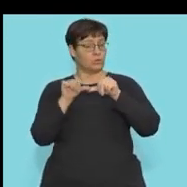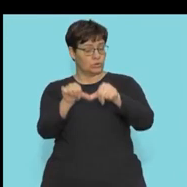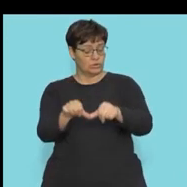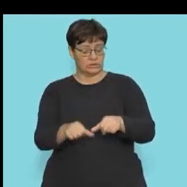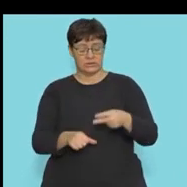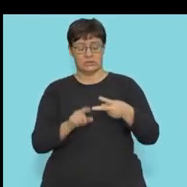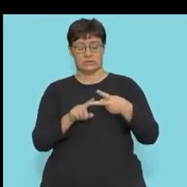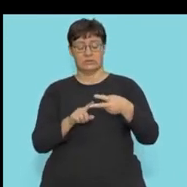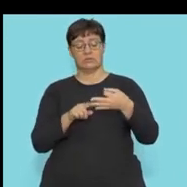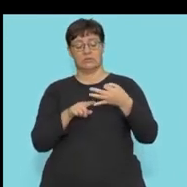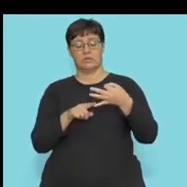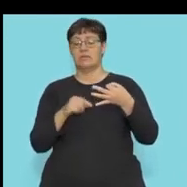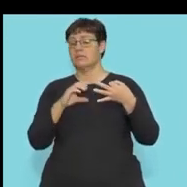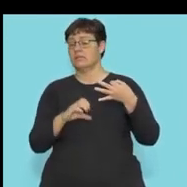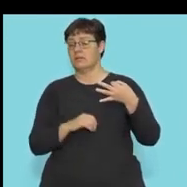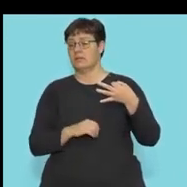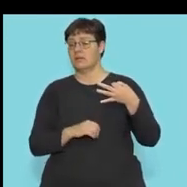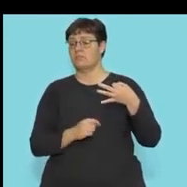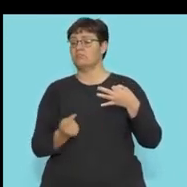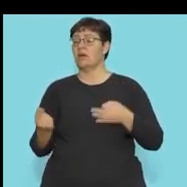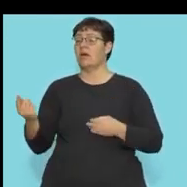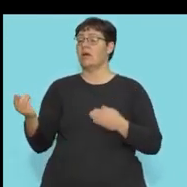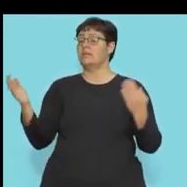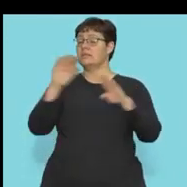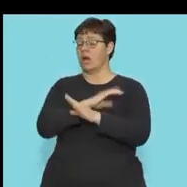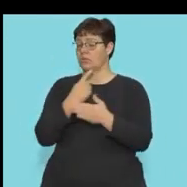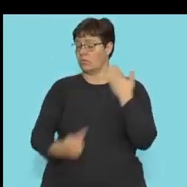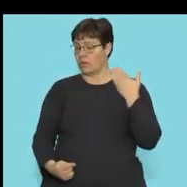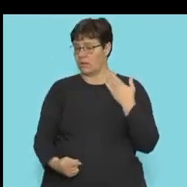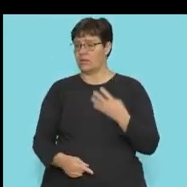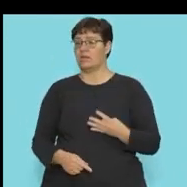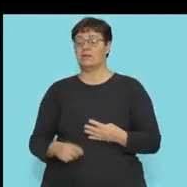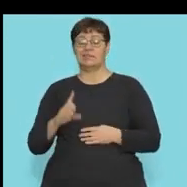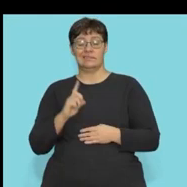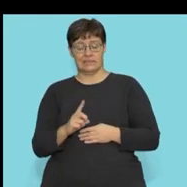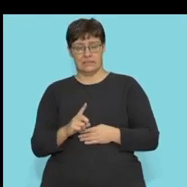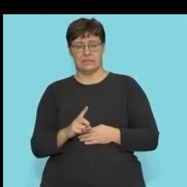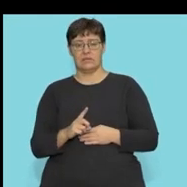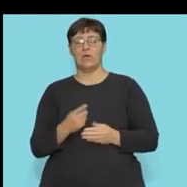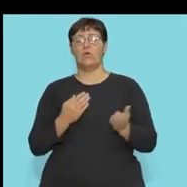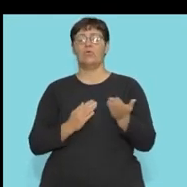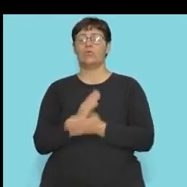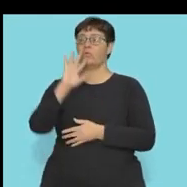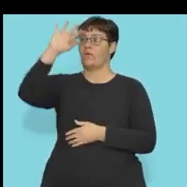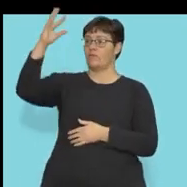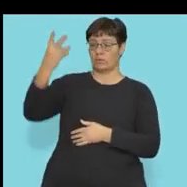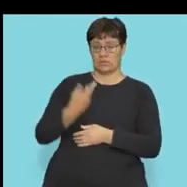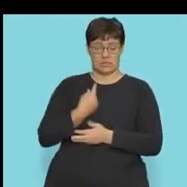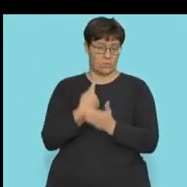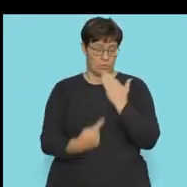B, C, during the night only, and D, during photosynthesis only.